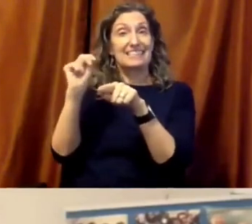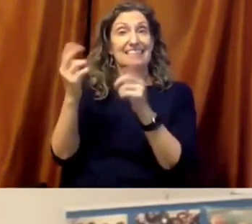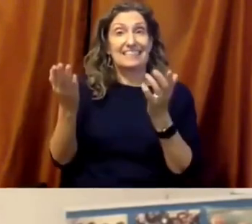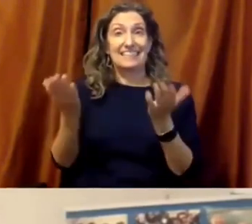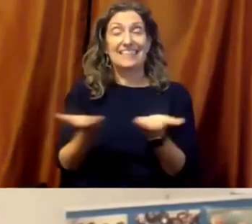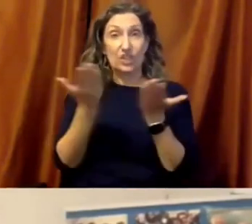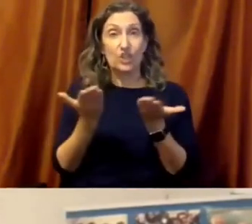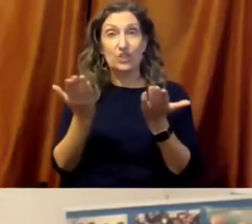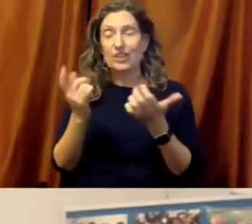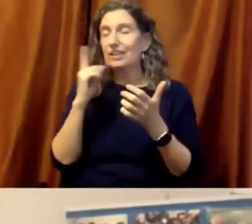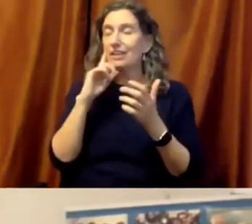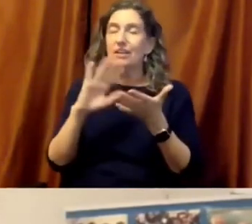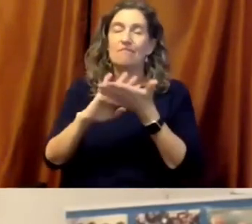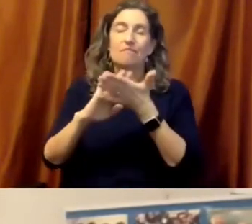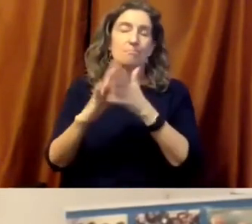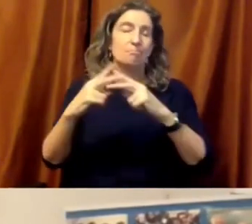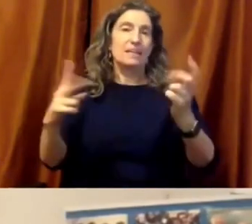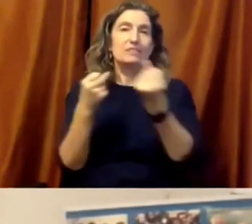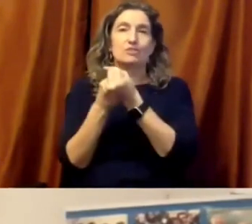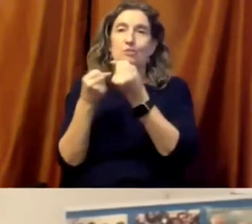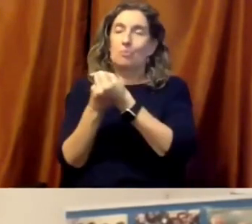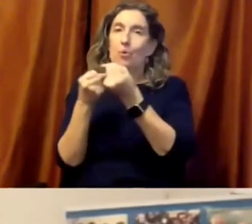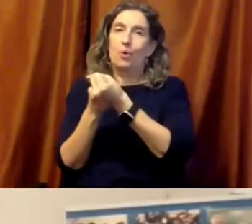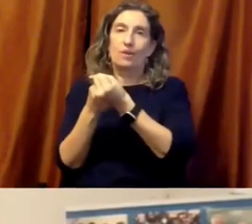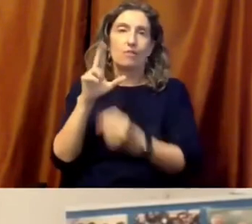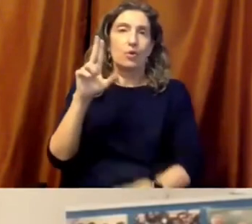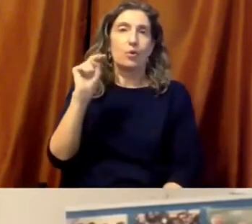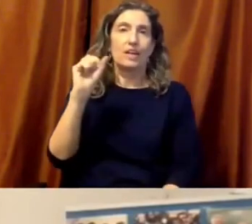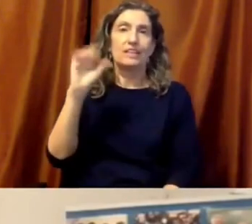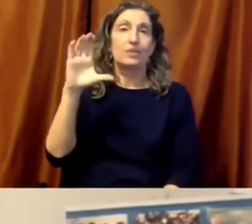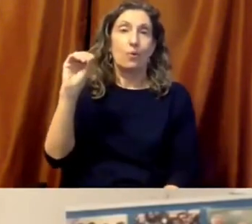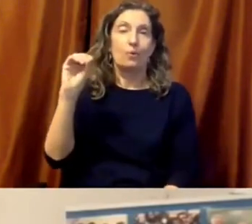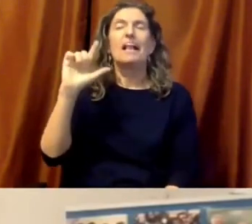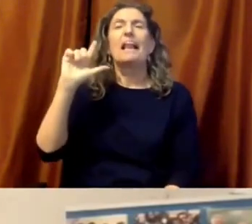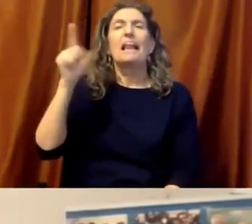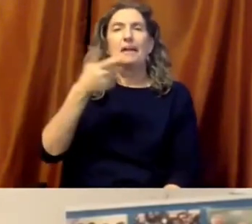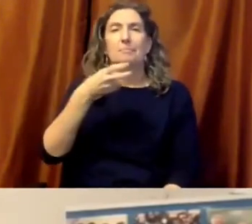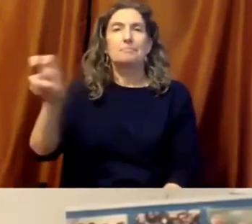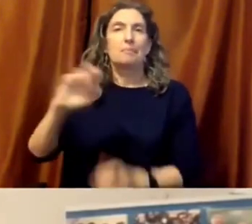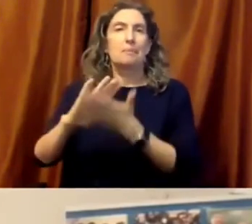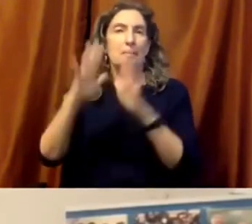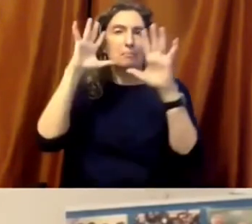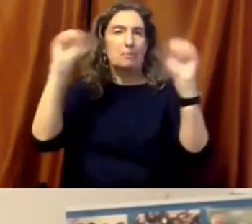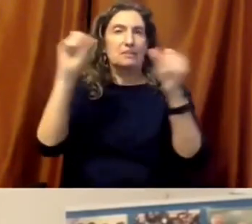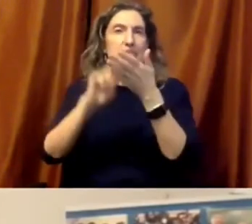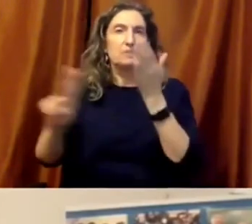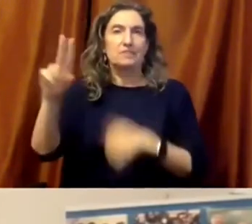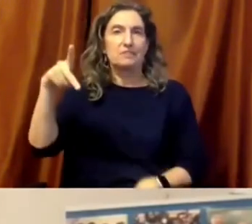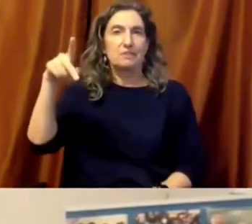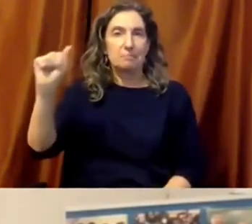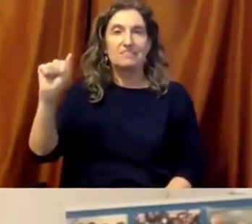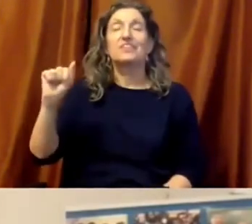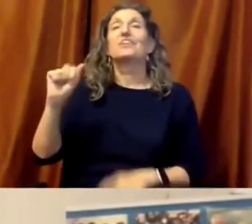and UNESCO would tap him on occasion to do special projects, and he would take a leave from his work to help, for example, to create